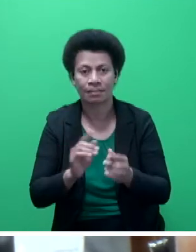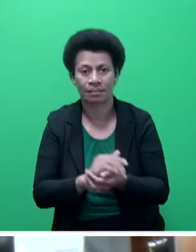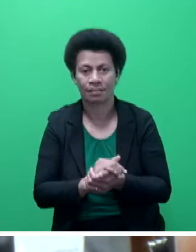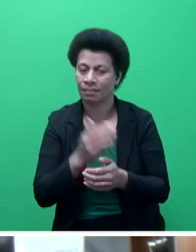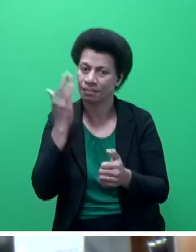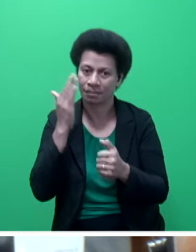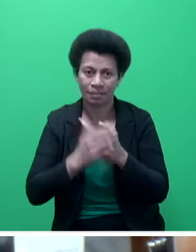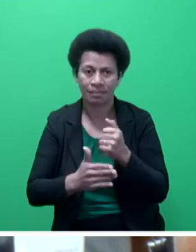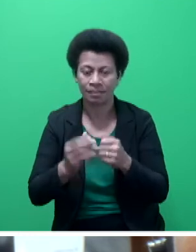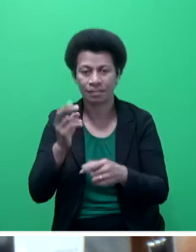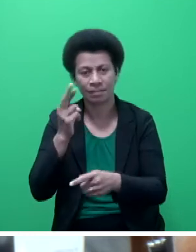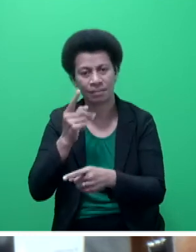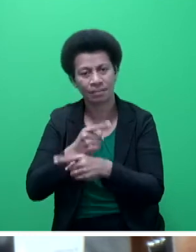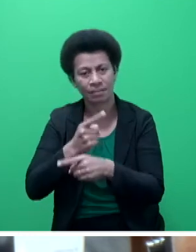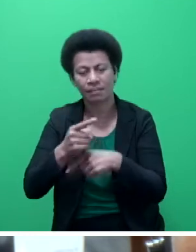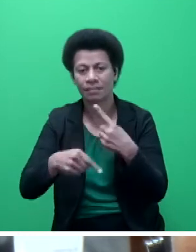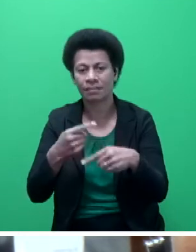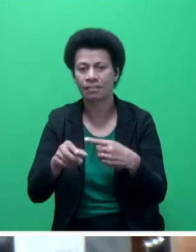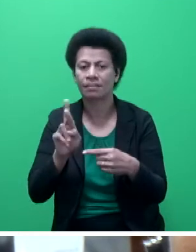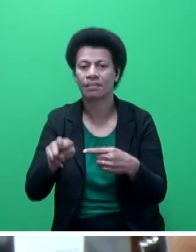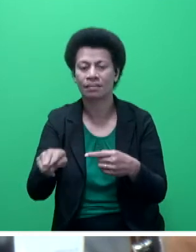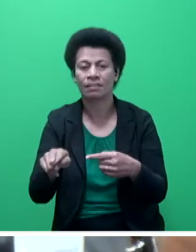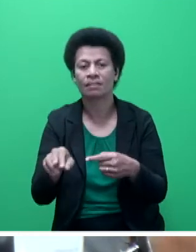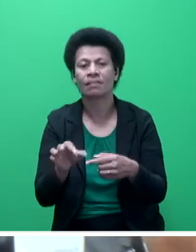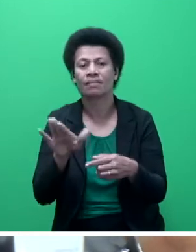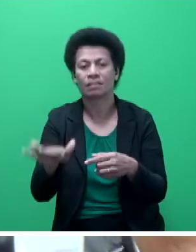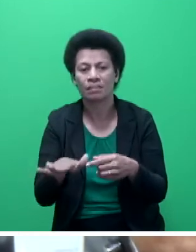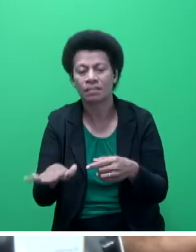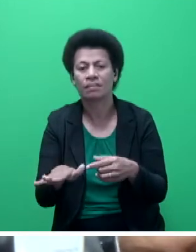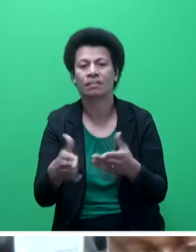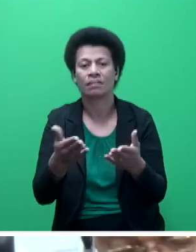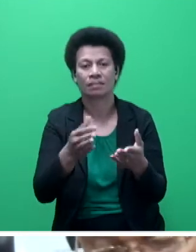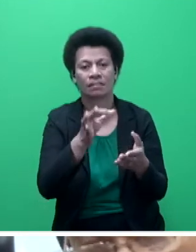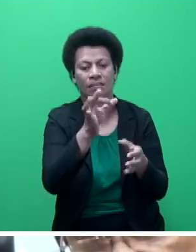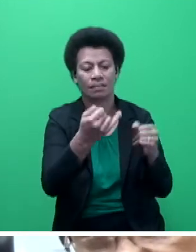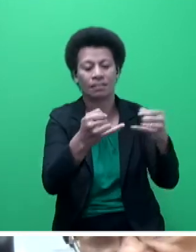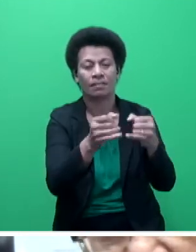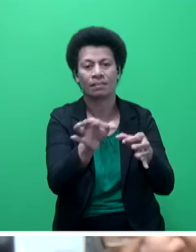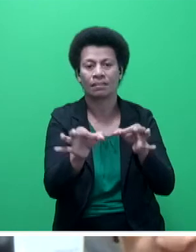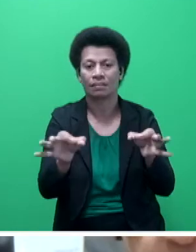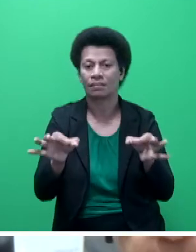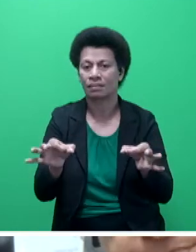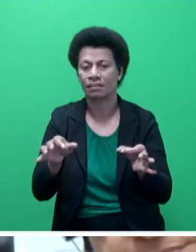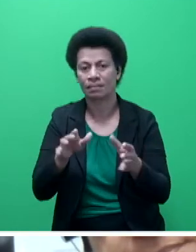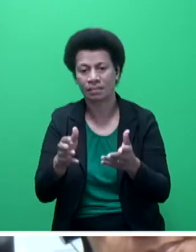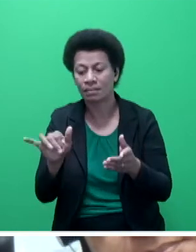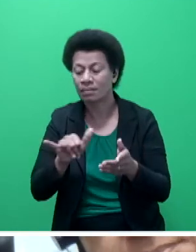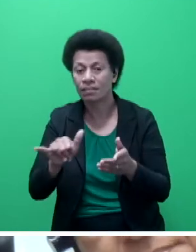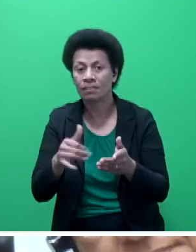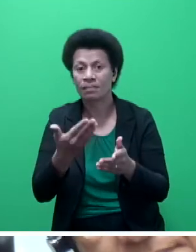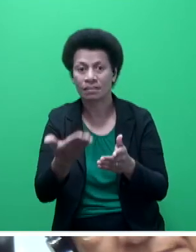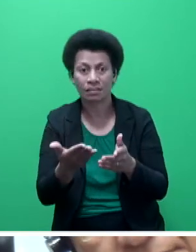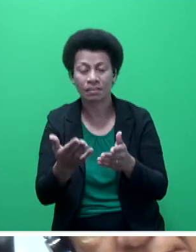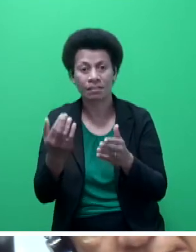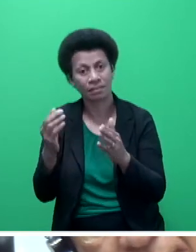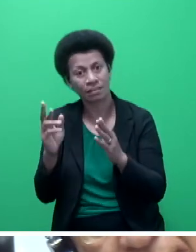talk about rural poverty, maritime poverty, deep rural poverty, which are the areas, for example, in the urban and peri-urban areas